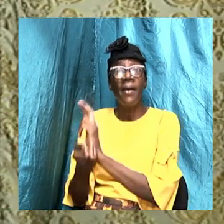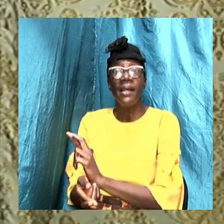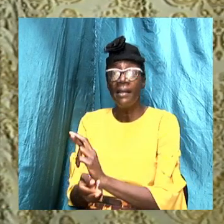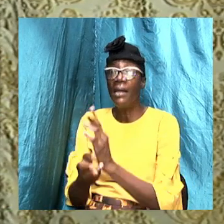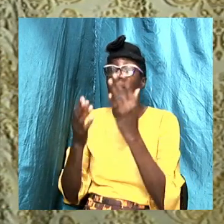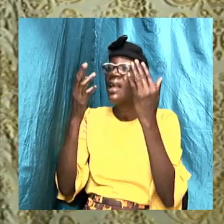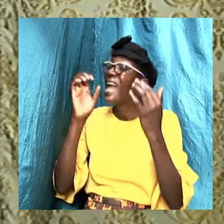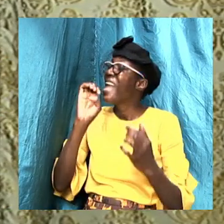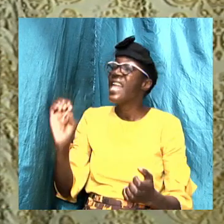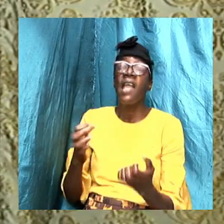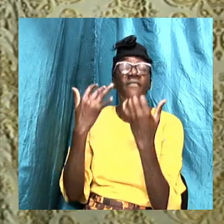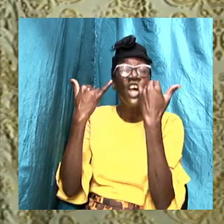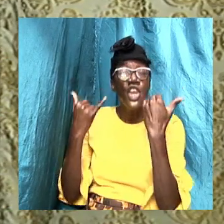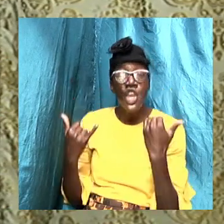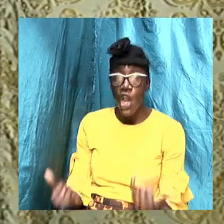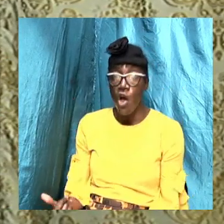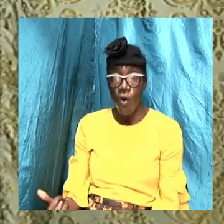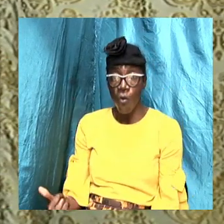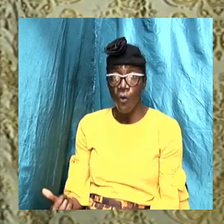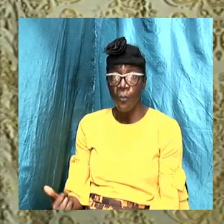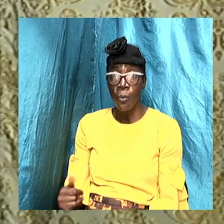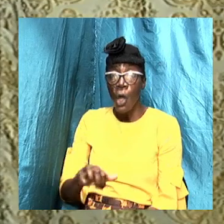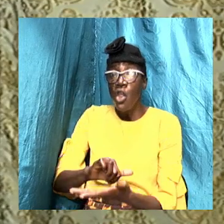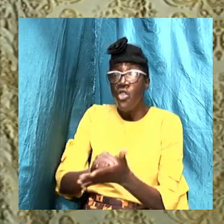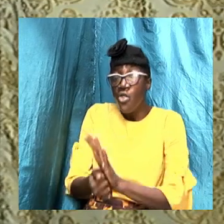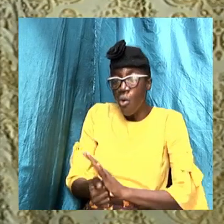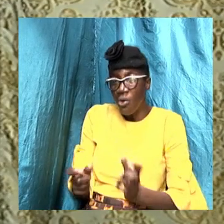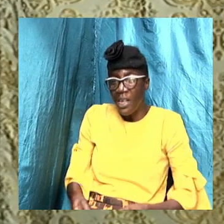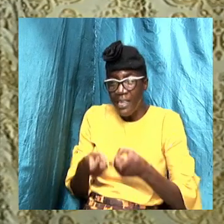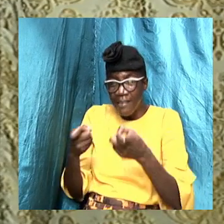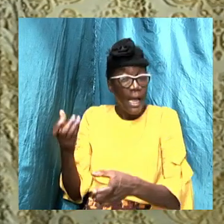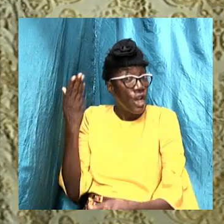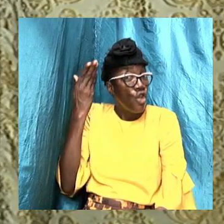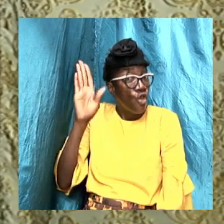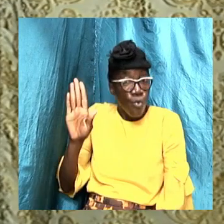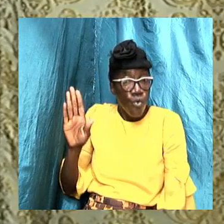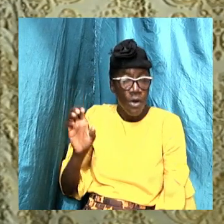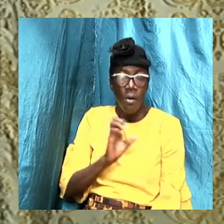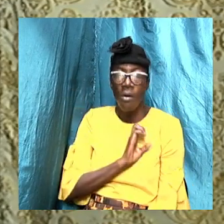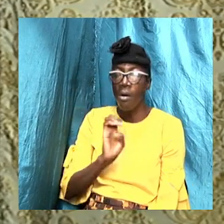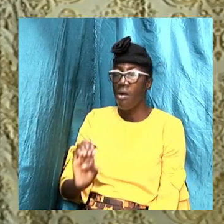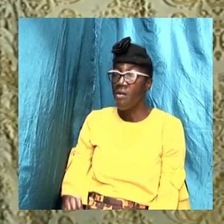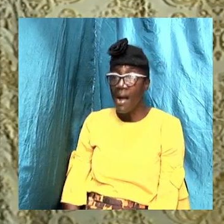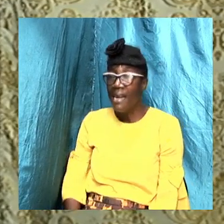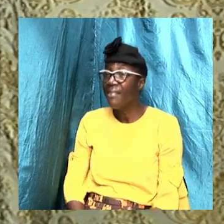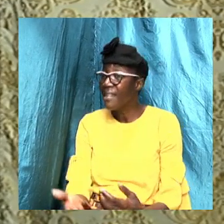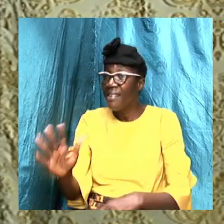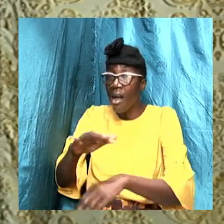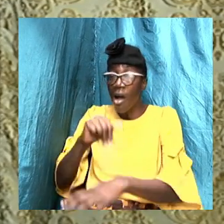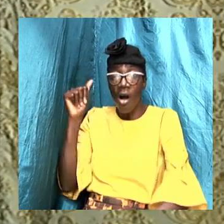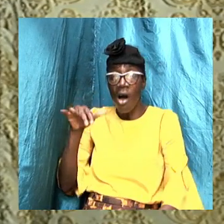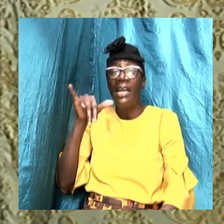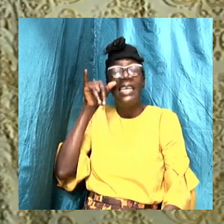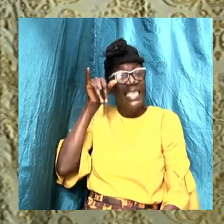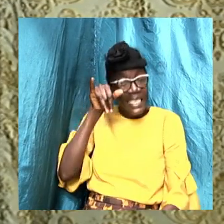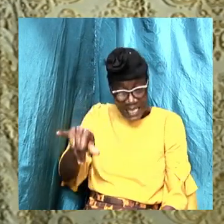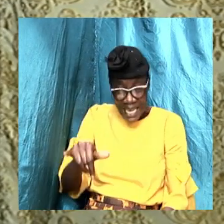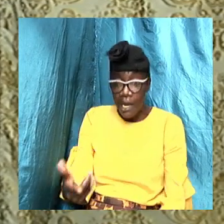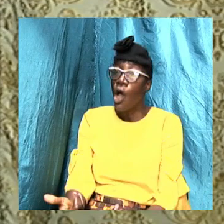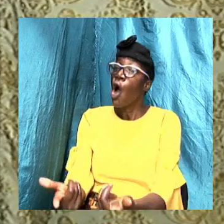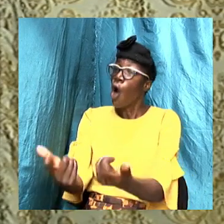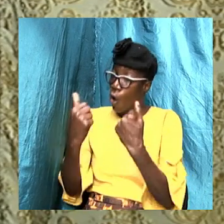today, to those who are in sin and know not Christ, there is a call still for them to come to